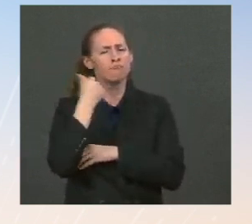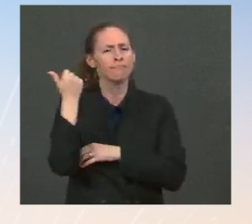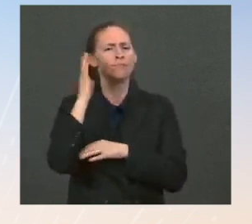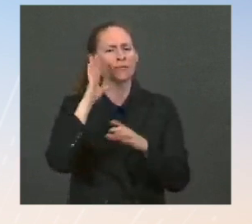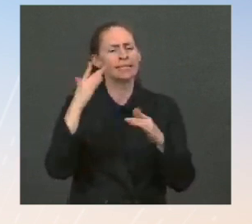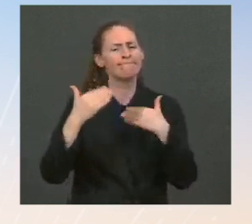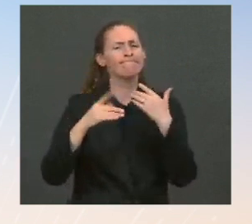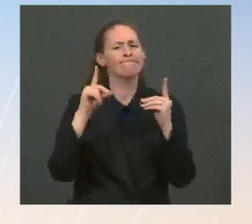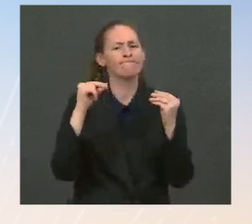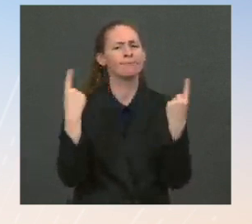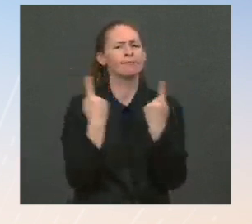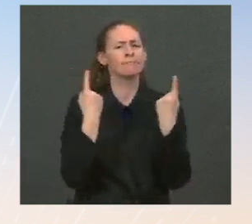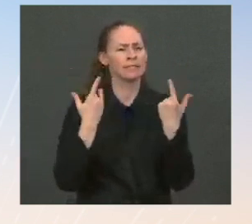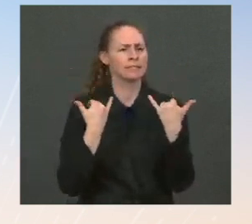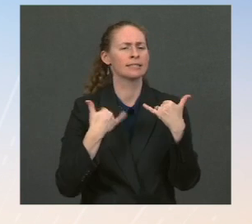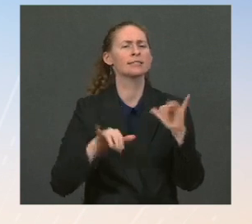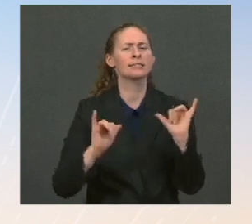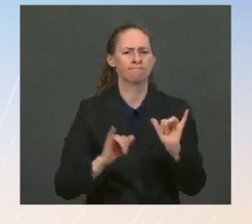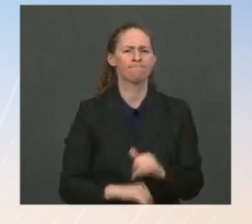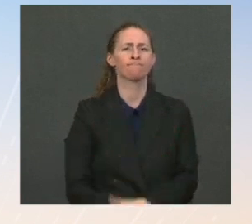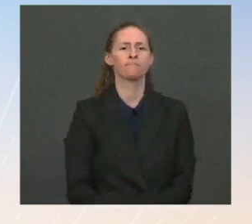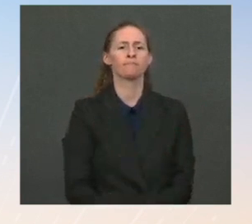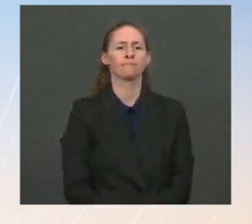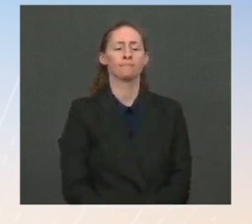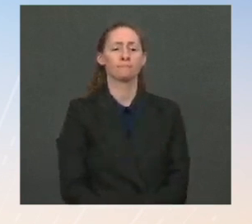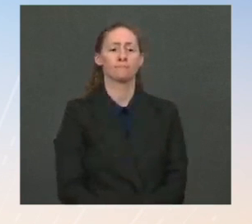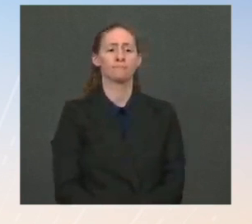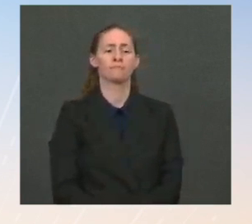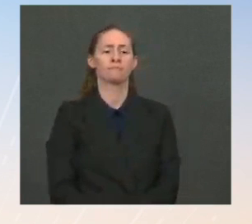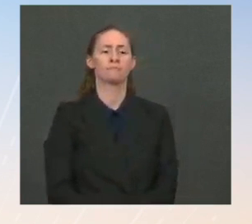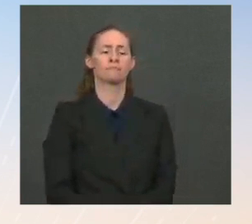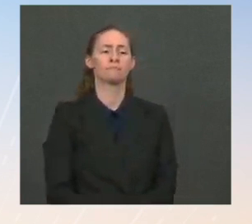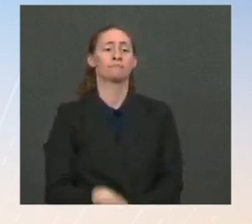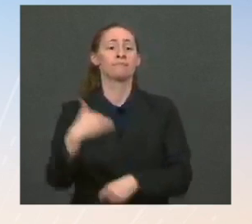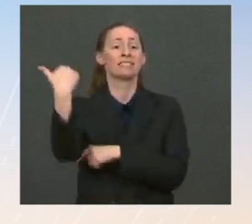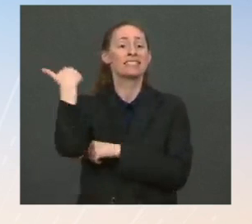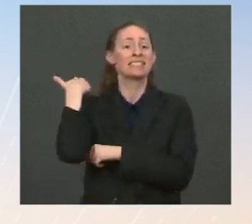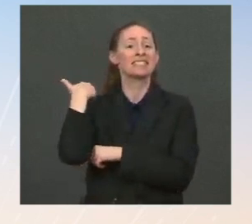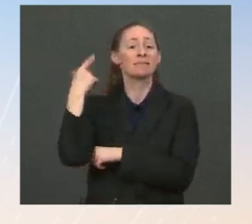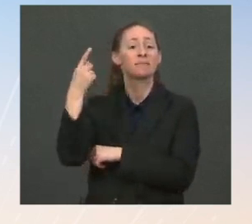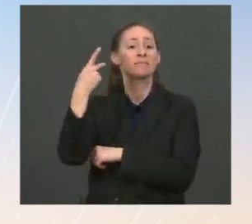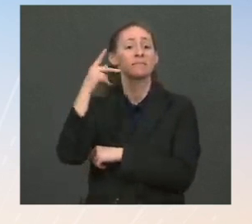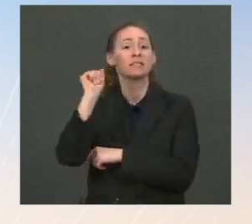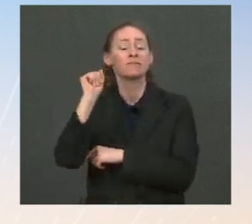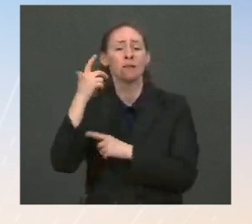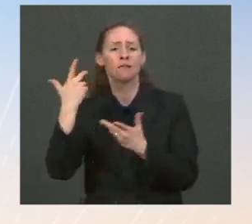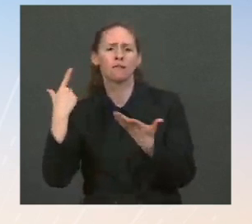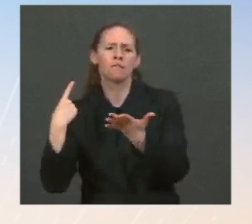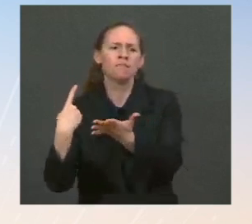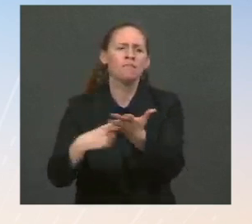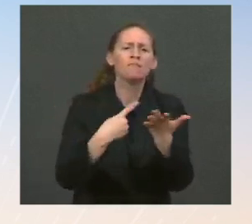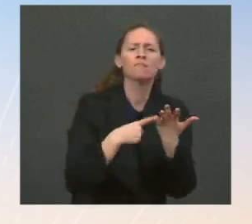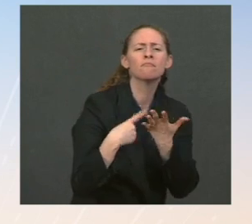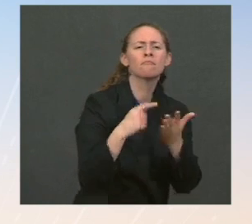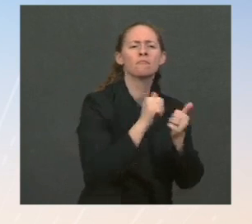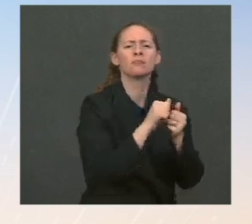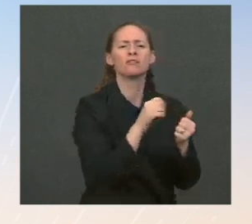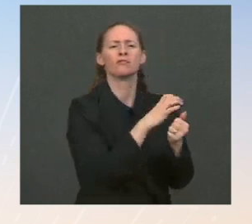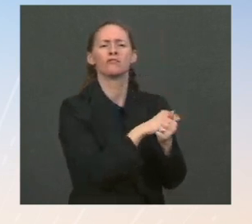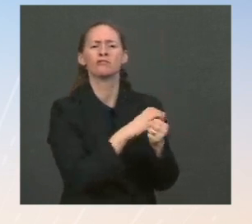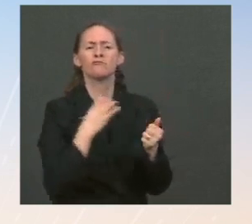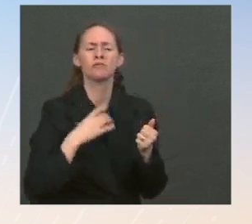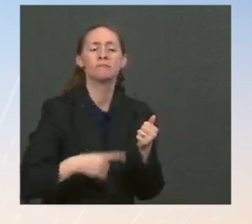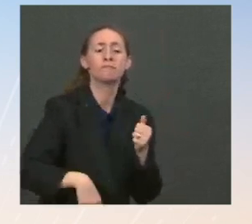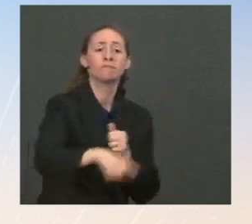when he was in Pennsylvania. He talked about it. He does that when he's having conversations with congressional members, when he's had conversation with civil rights